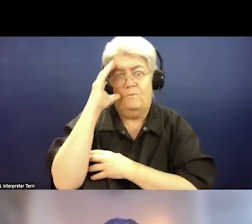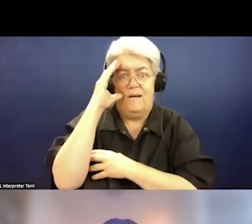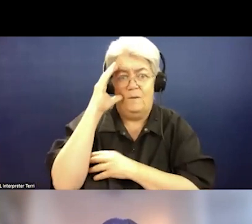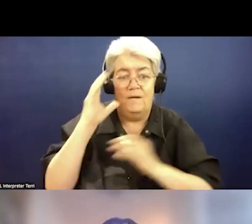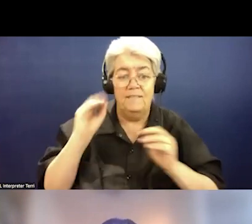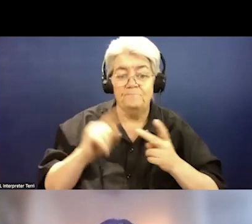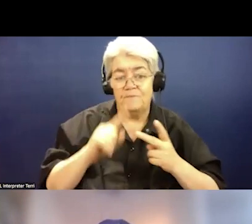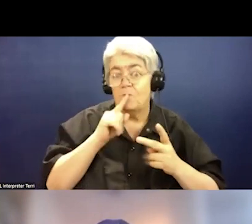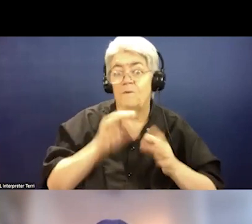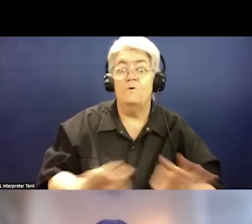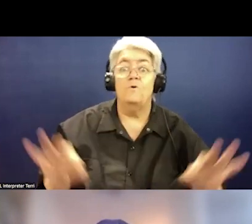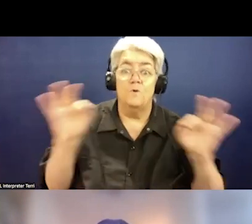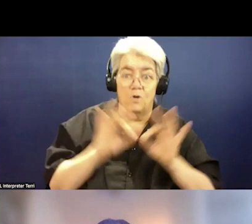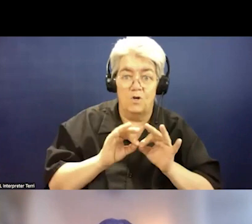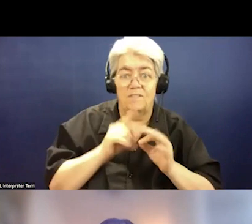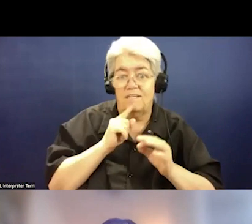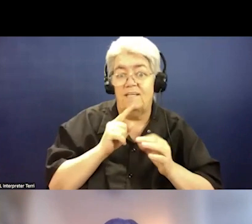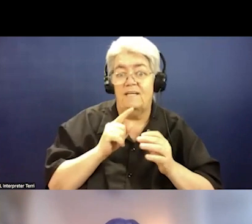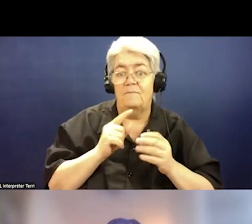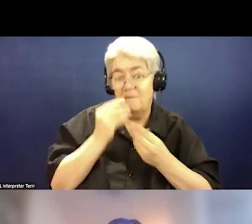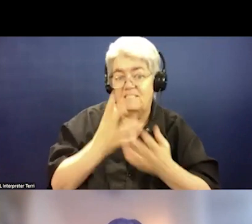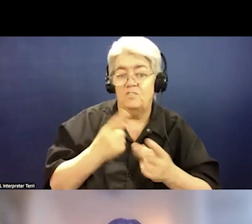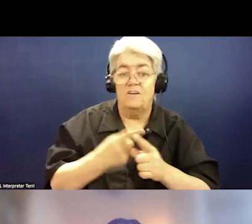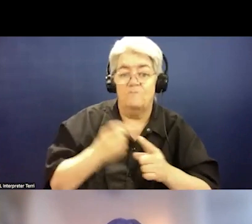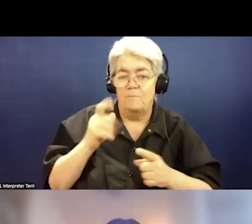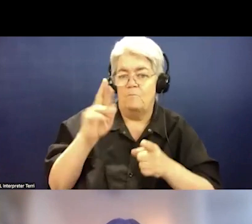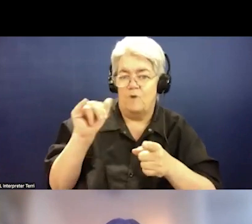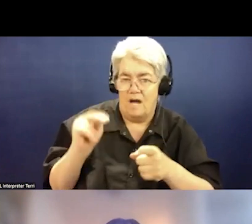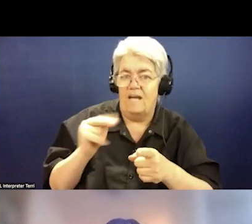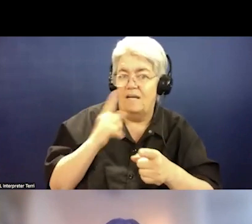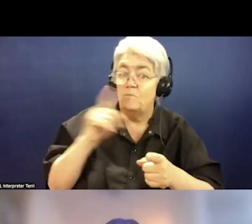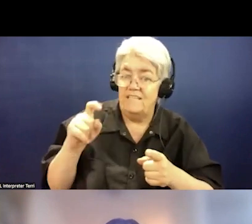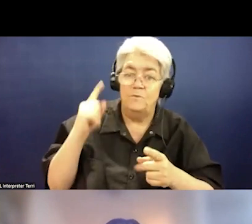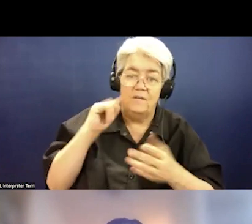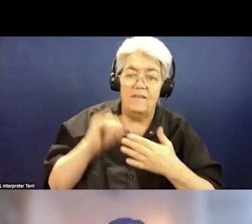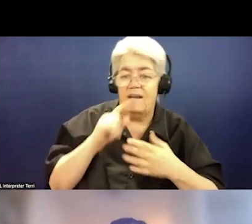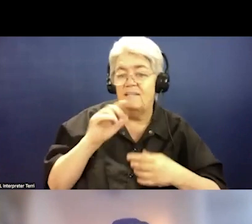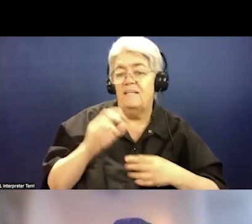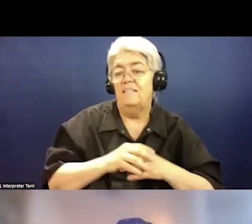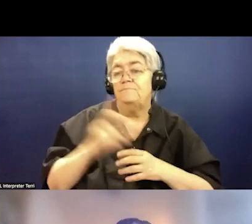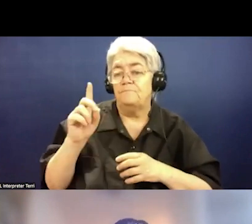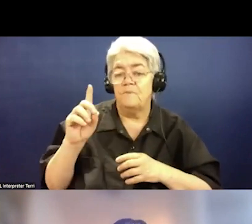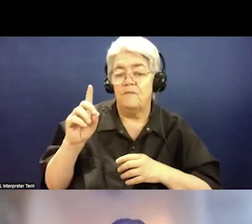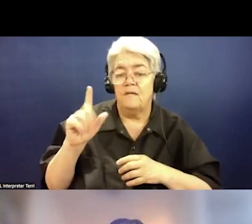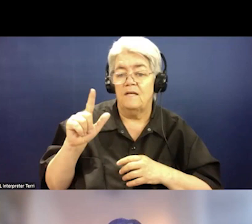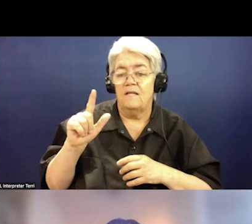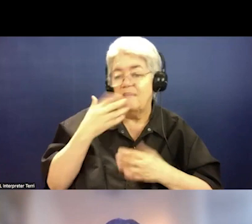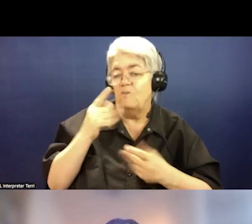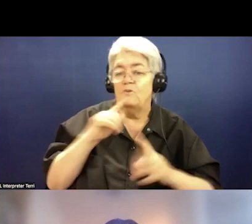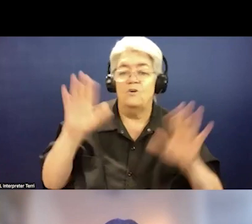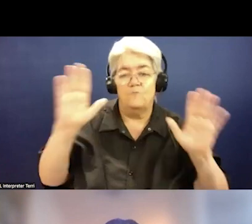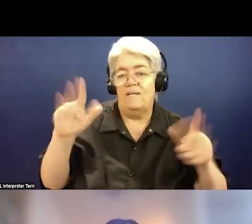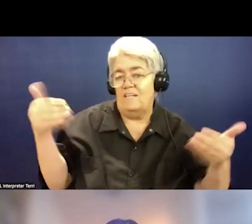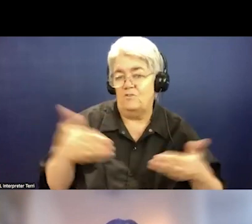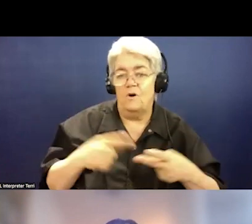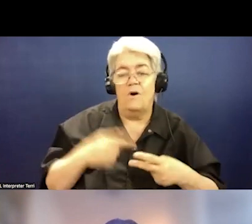very important and needed message from Brian. Um, so, and then, John, thank you for such a gracious intro. I am cognizant